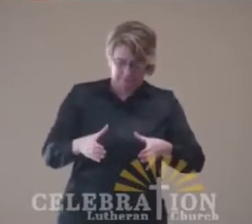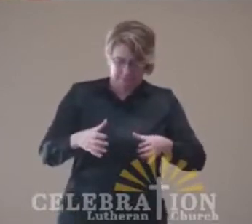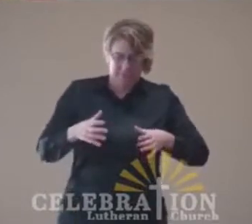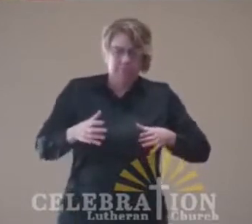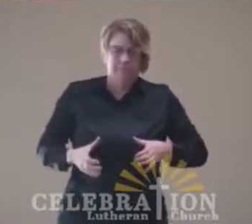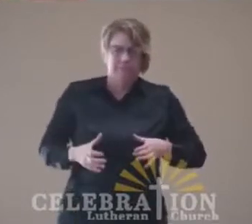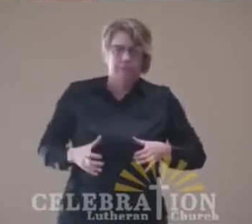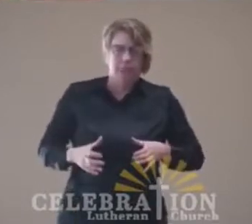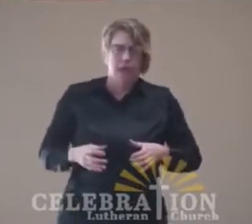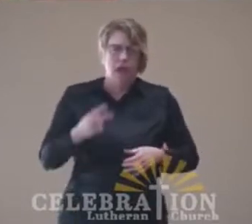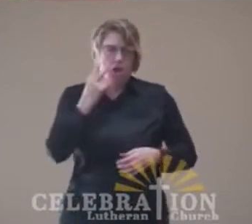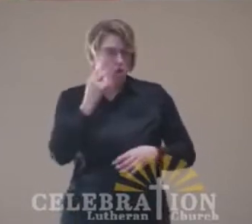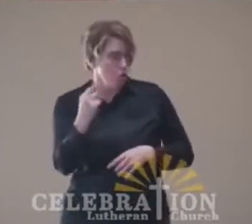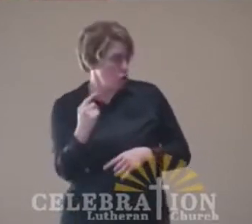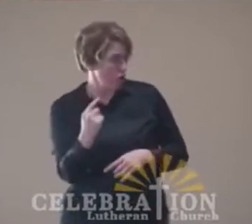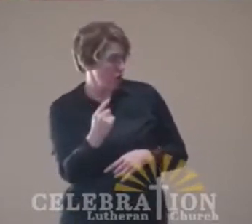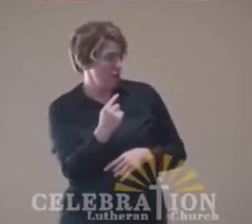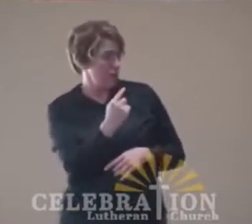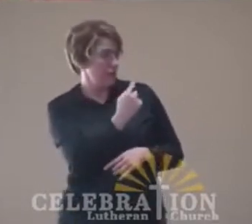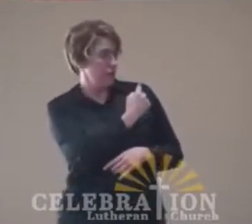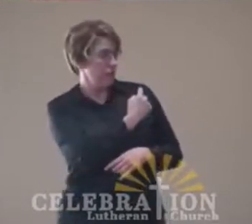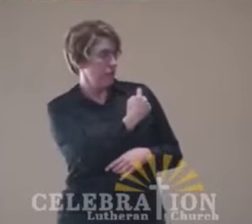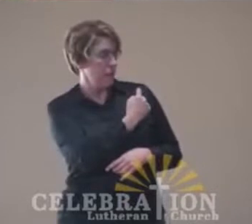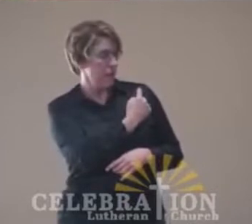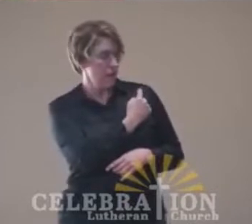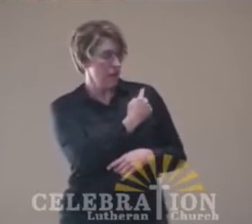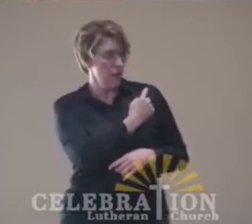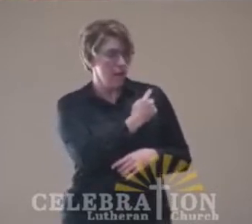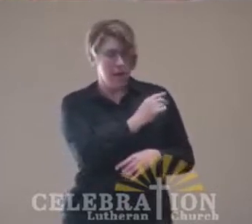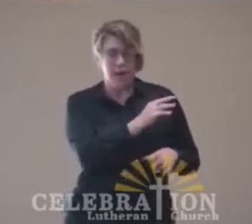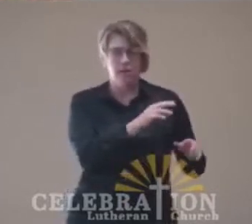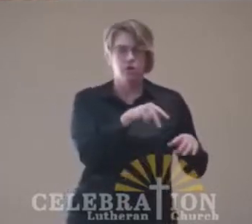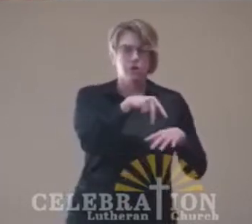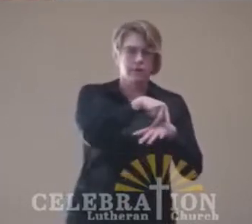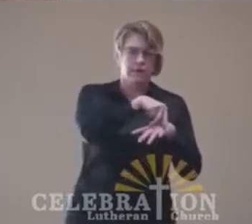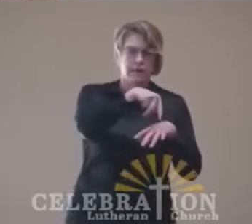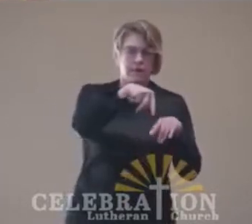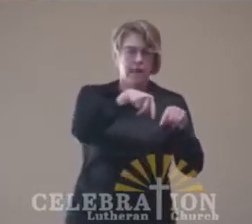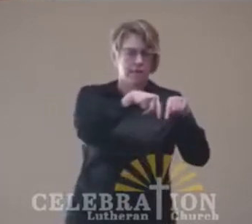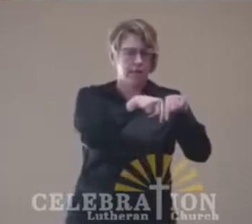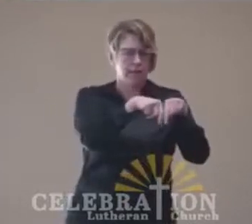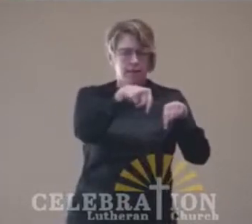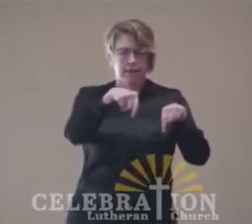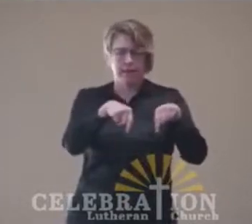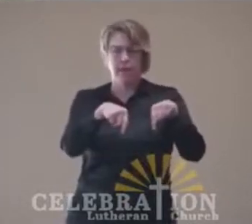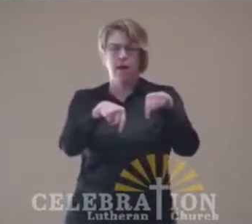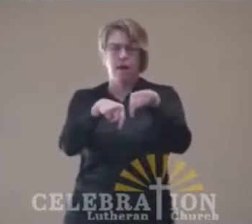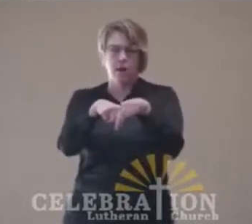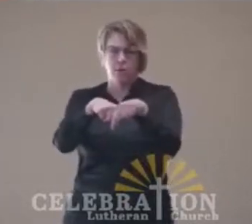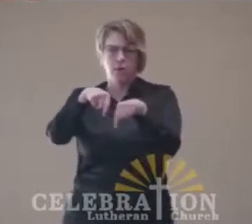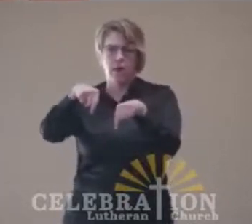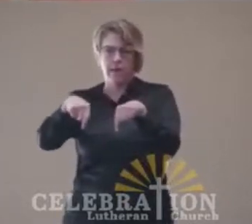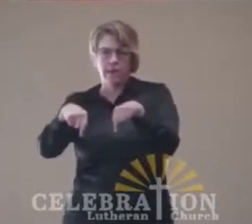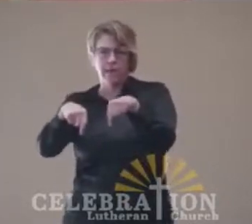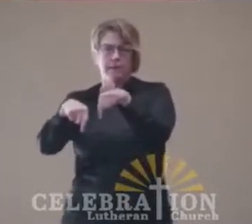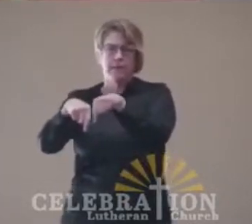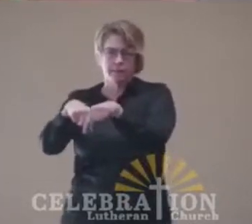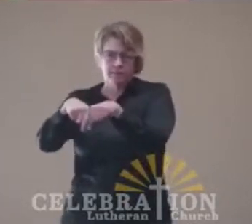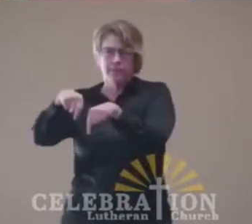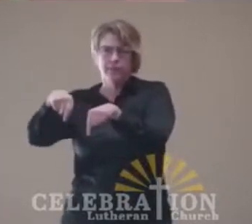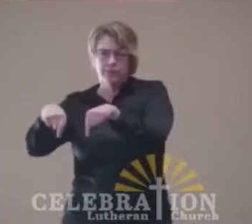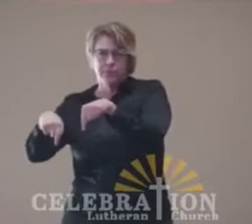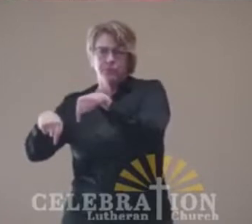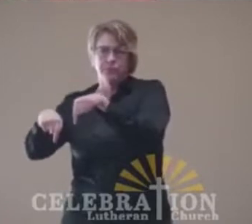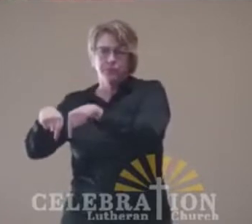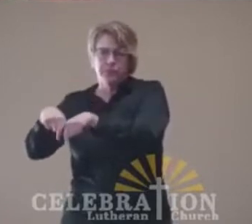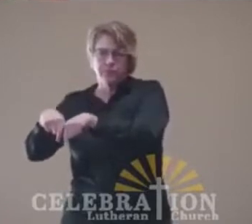face upstream, up current, and then you step, like, sideways, like this. And that's how you get across a river. And the people, the person in the